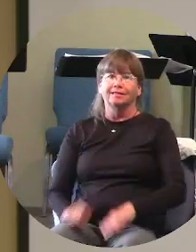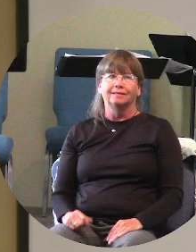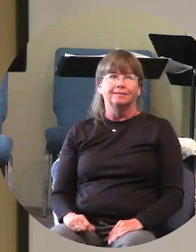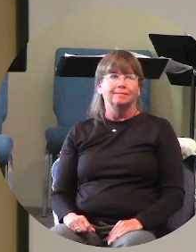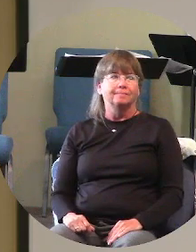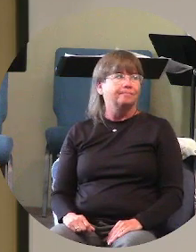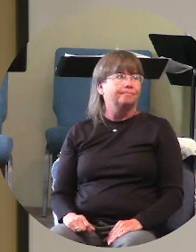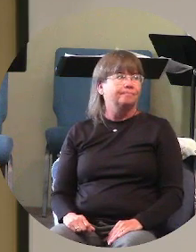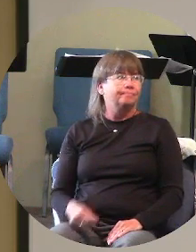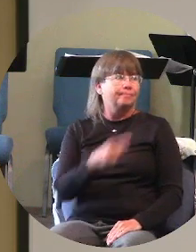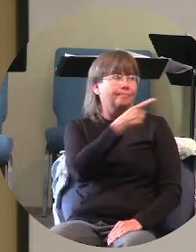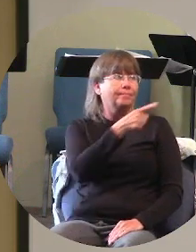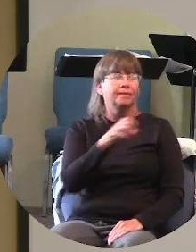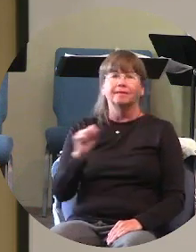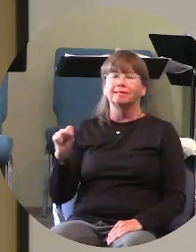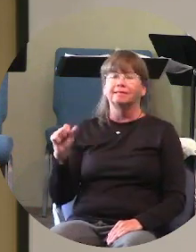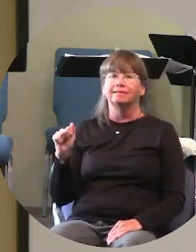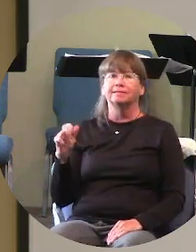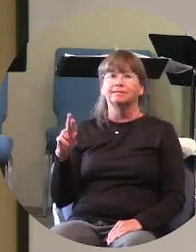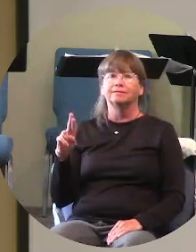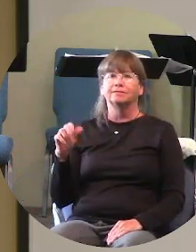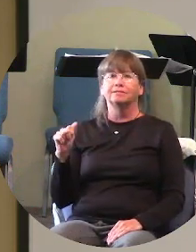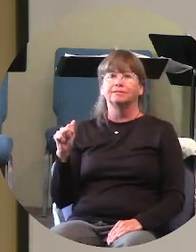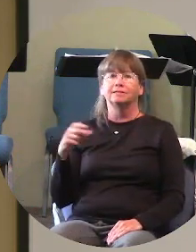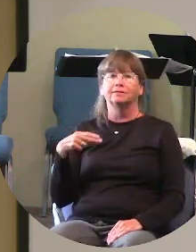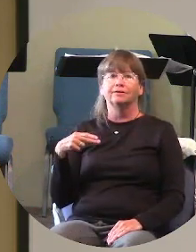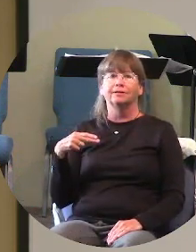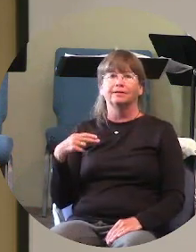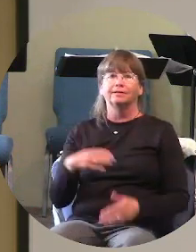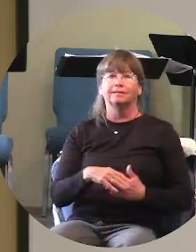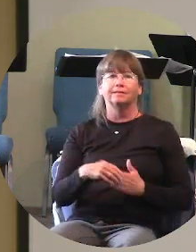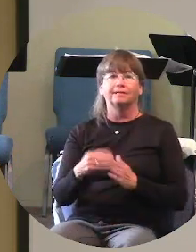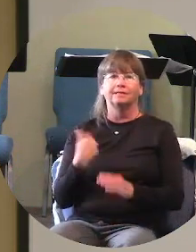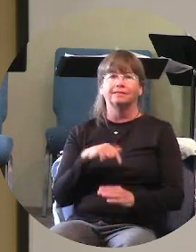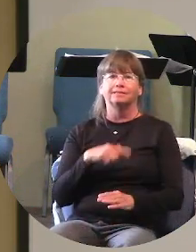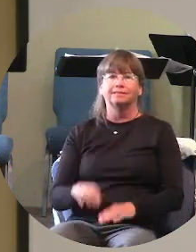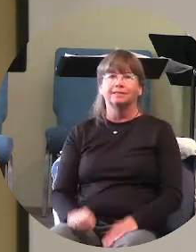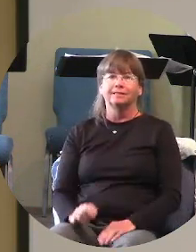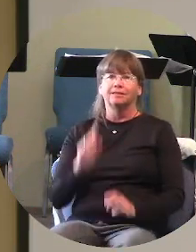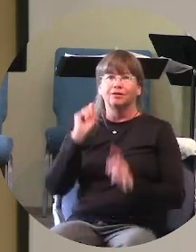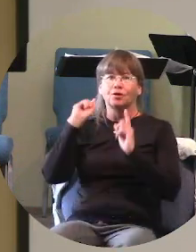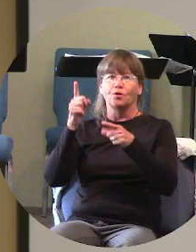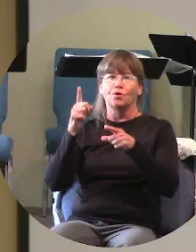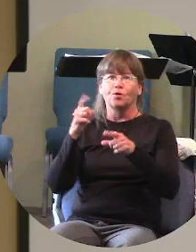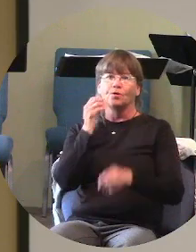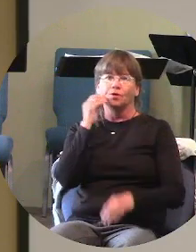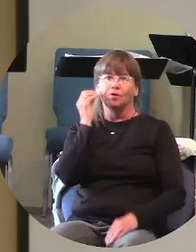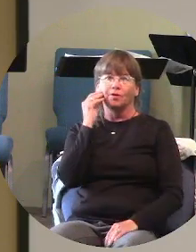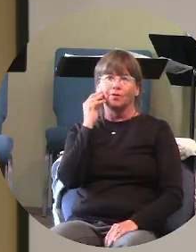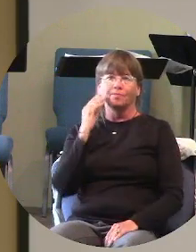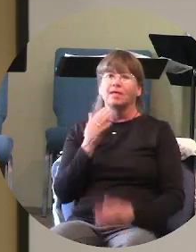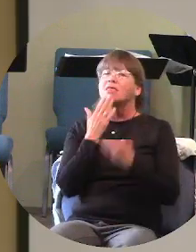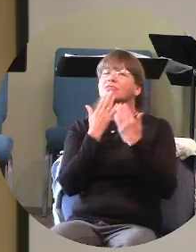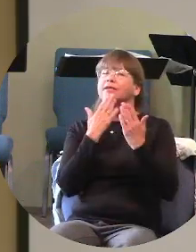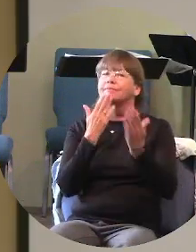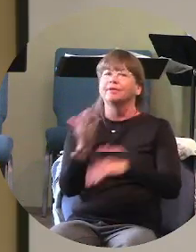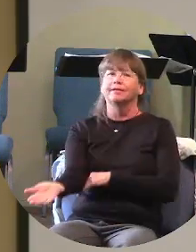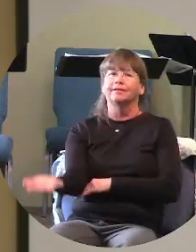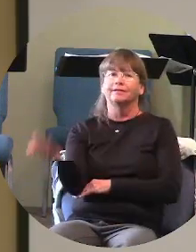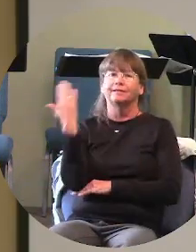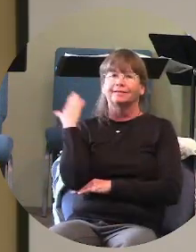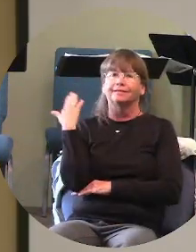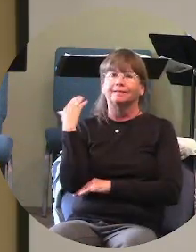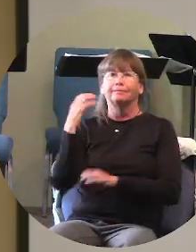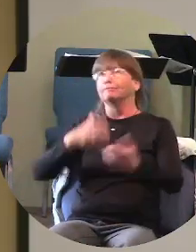and walk up this way um and then it's we're going to go home or go have lunch thank you for being here this morning i i feel like it's been very